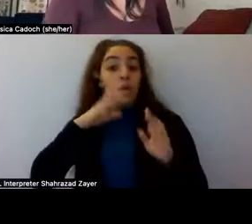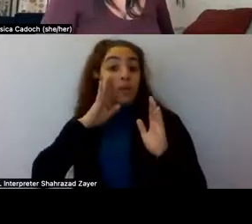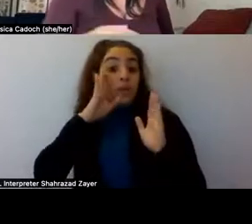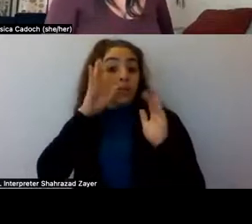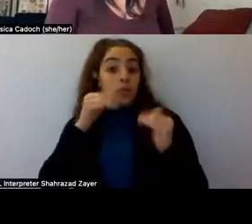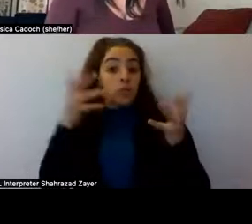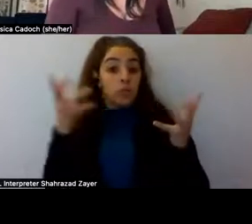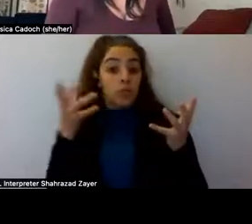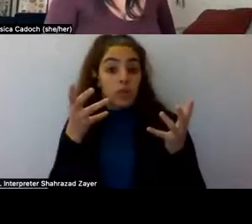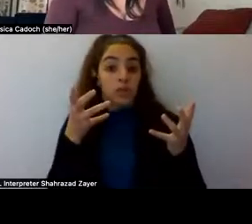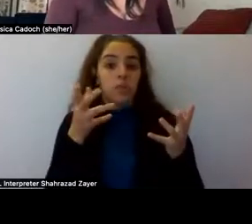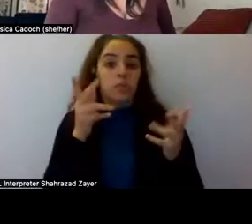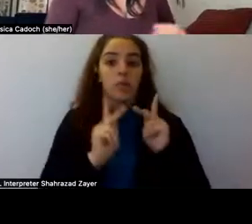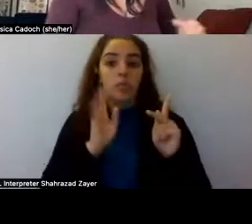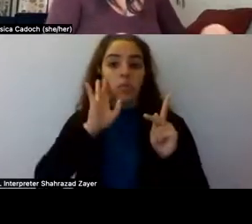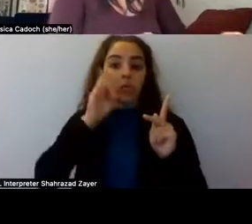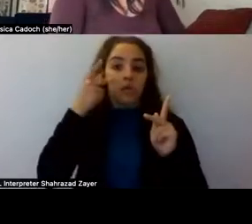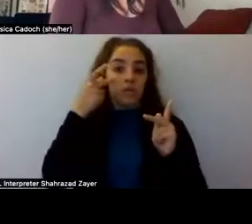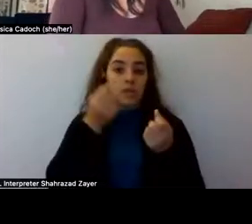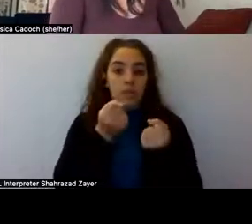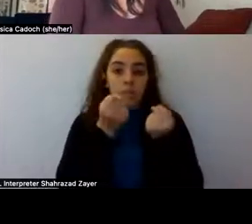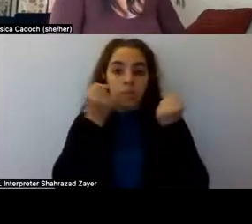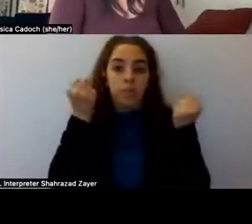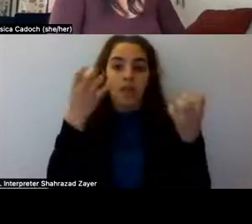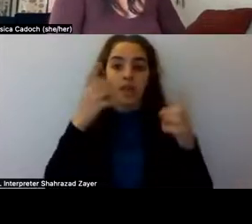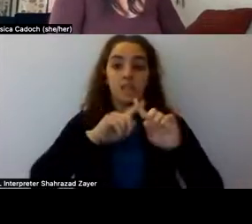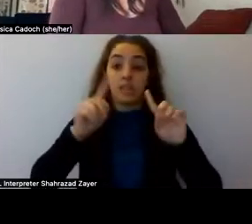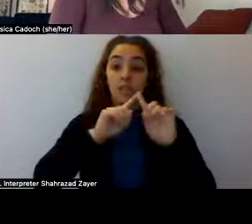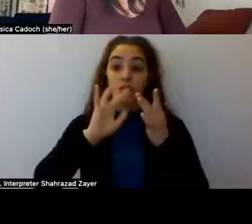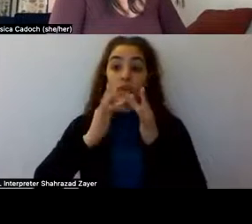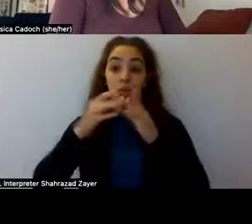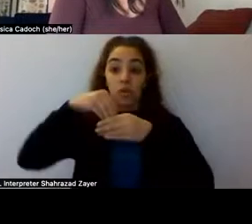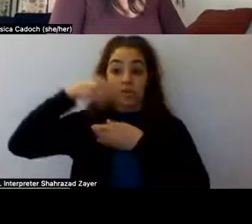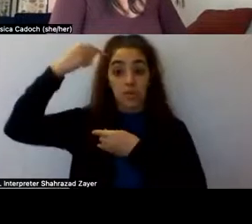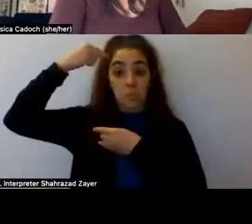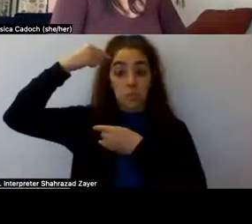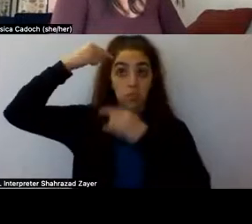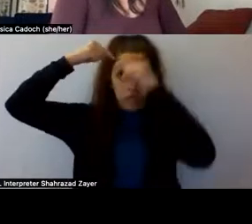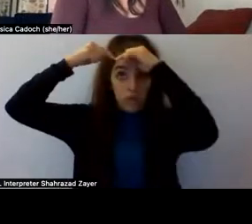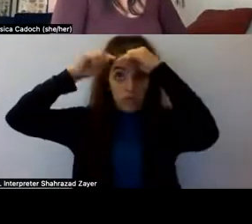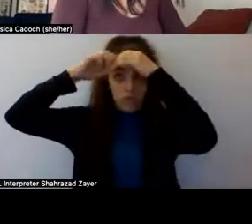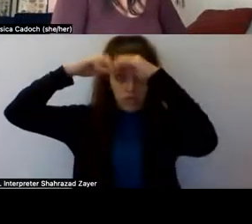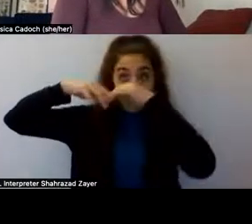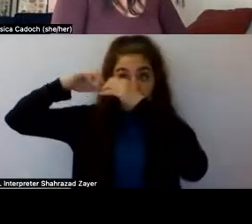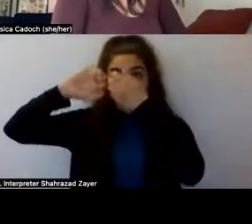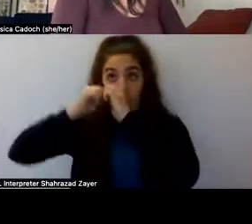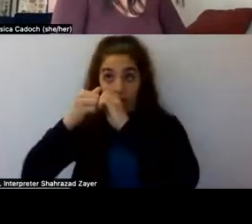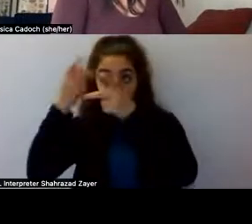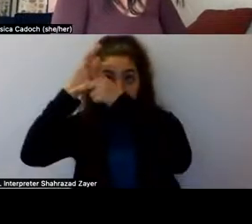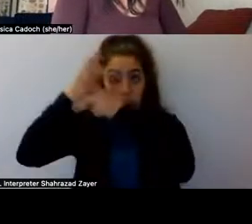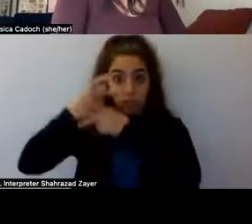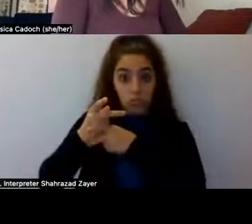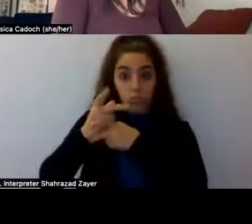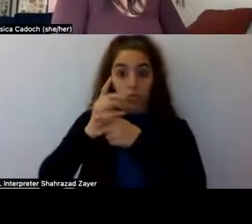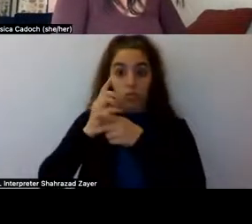excitation of many, many different networks in the brain. Uh, you know, that's what the kind of mental fireworks sort of, you know,